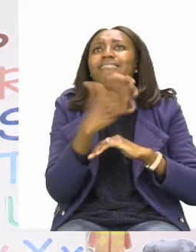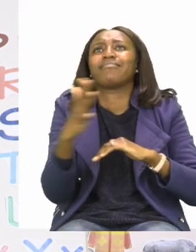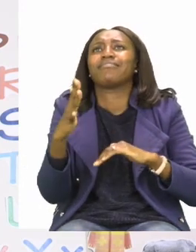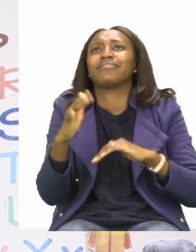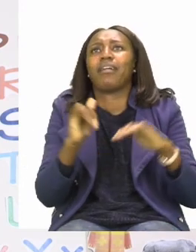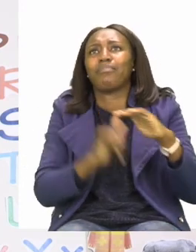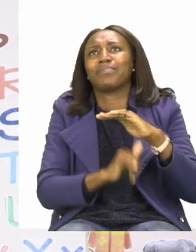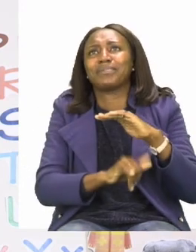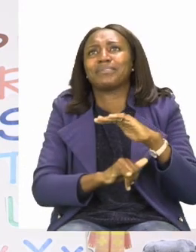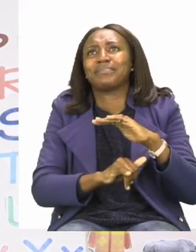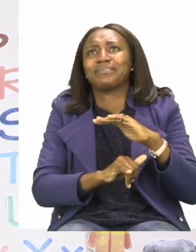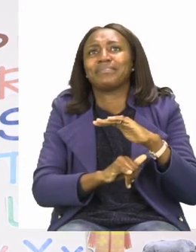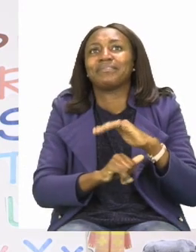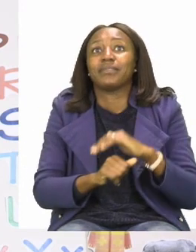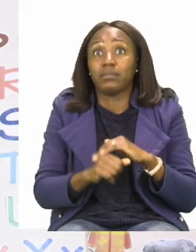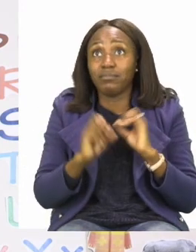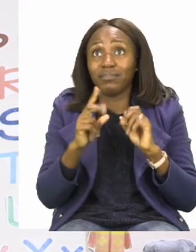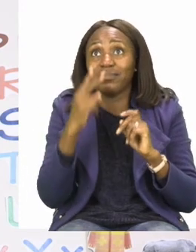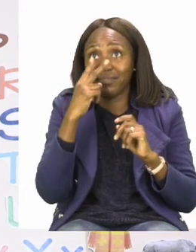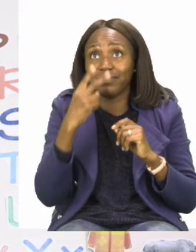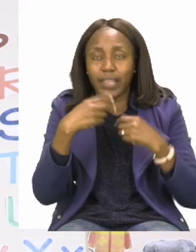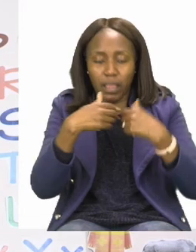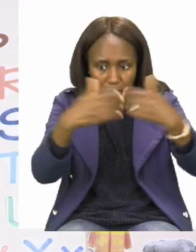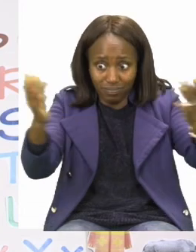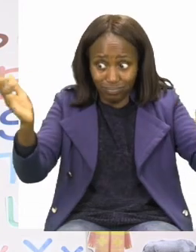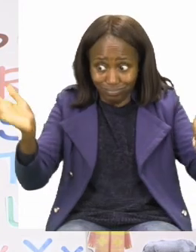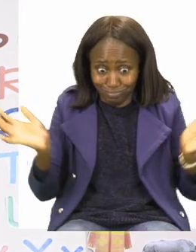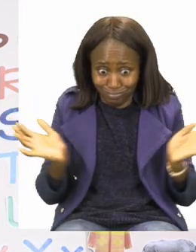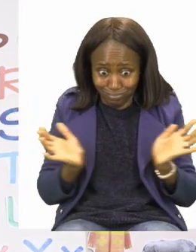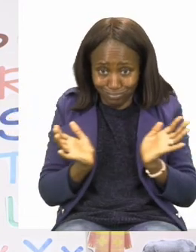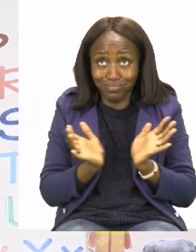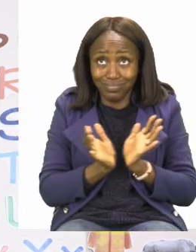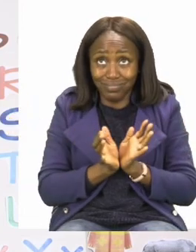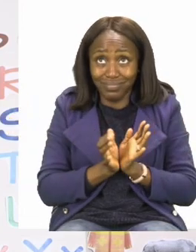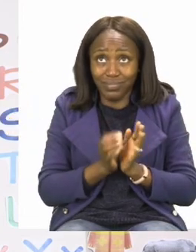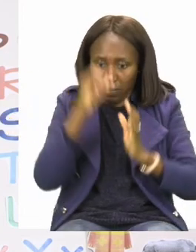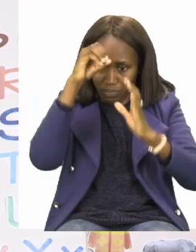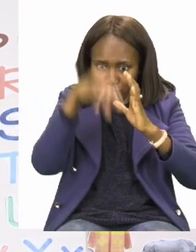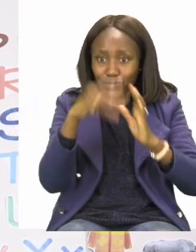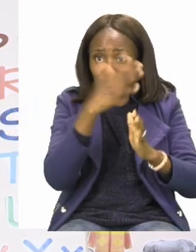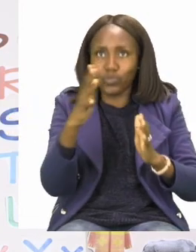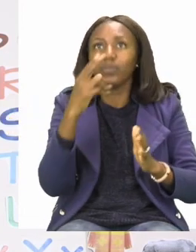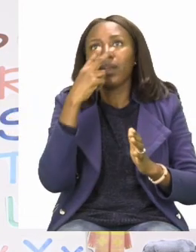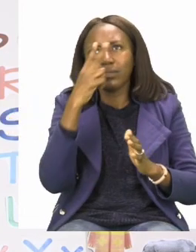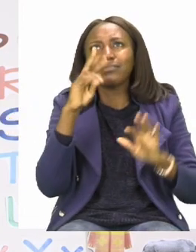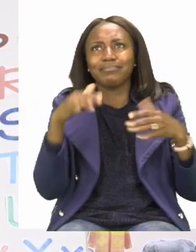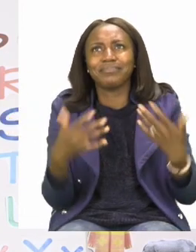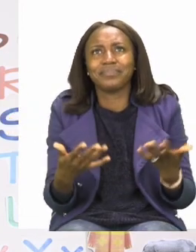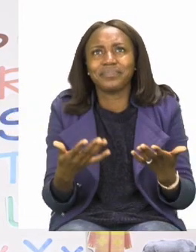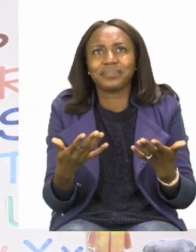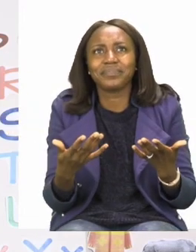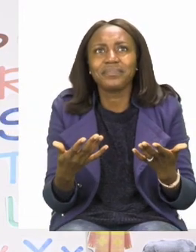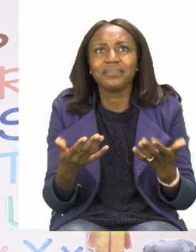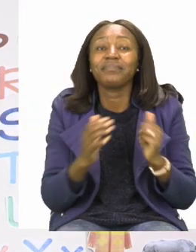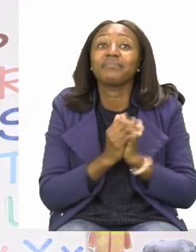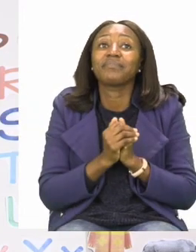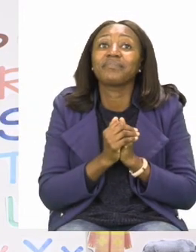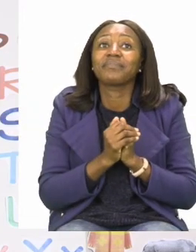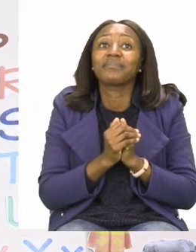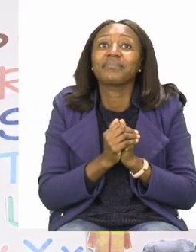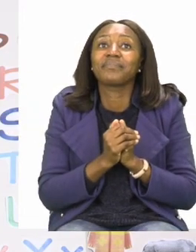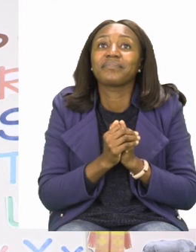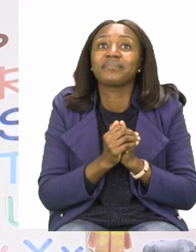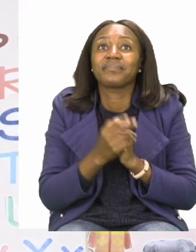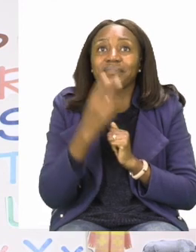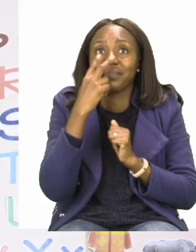So, let's see if my predictions are the same as yours. Now, on my table, you